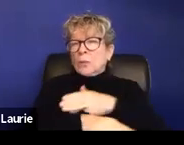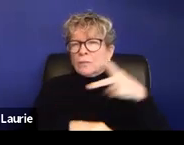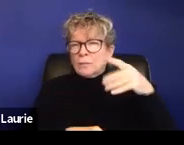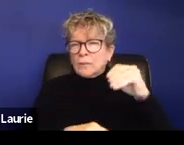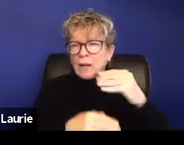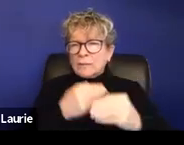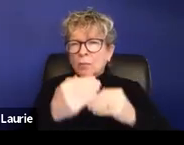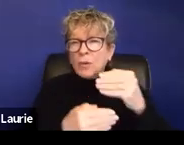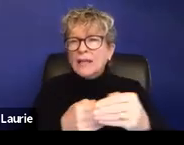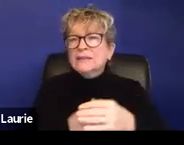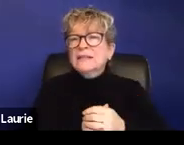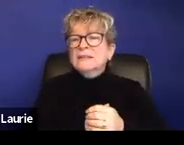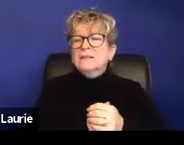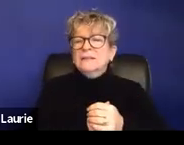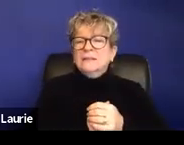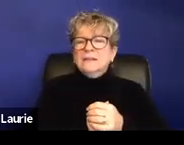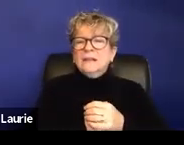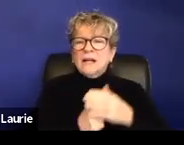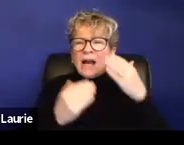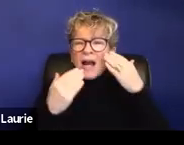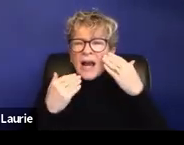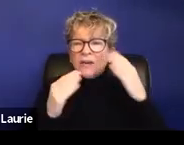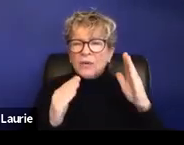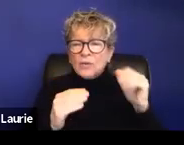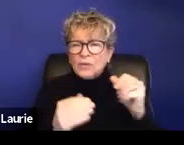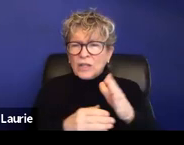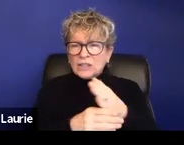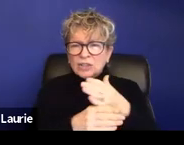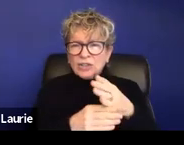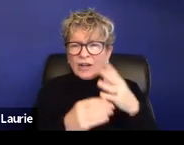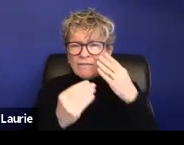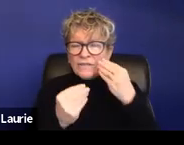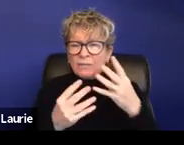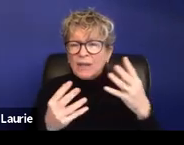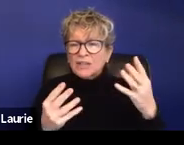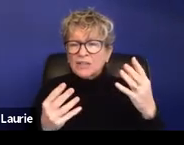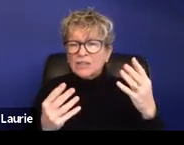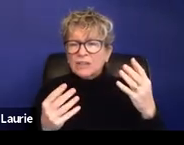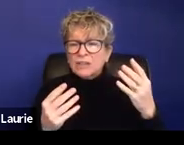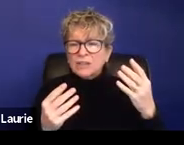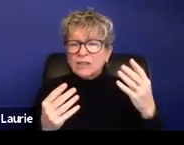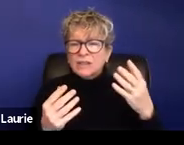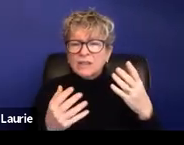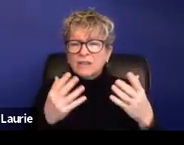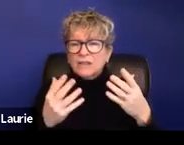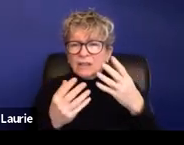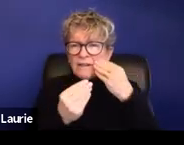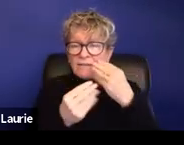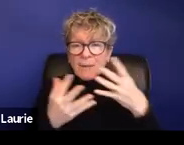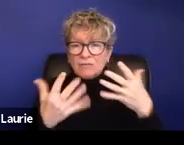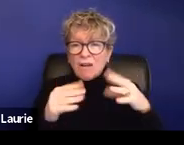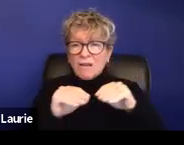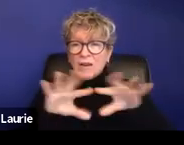And I don't know, Michelle, if you can share like information or maybe, um, information has gone out